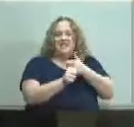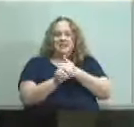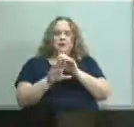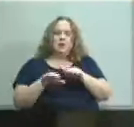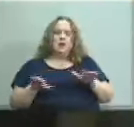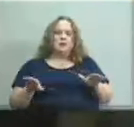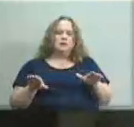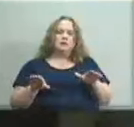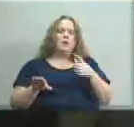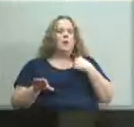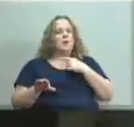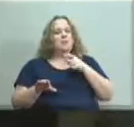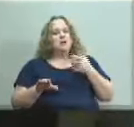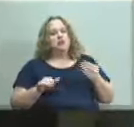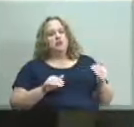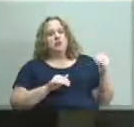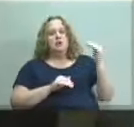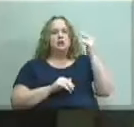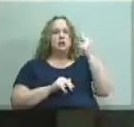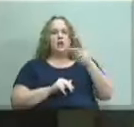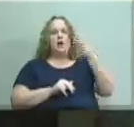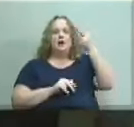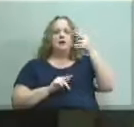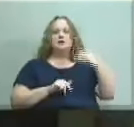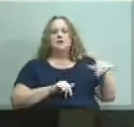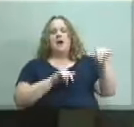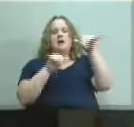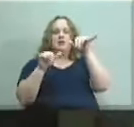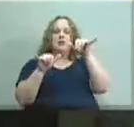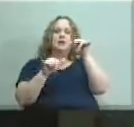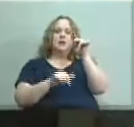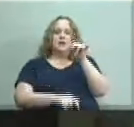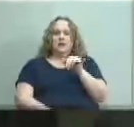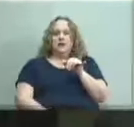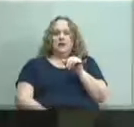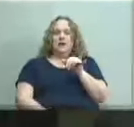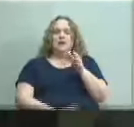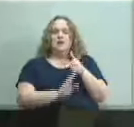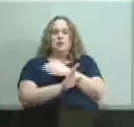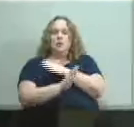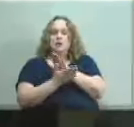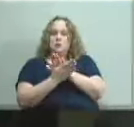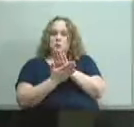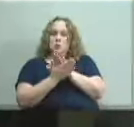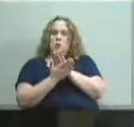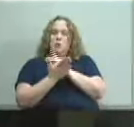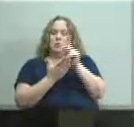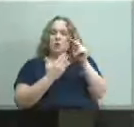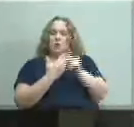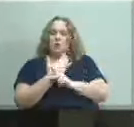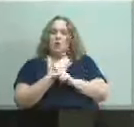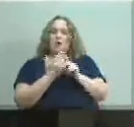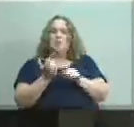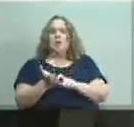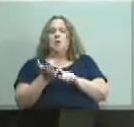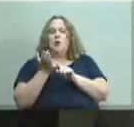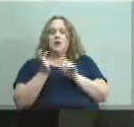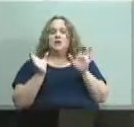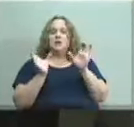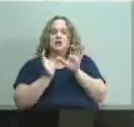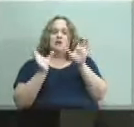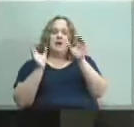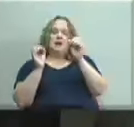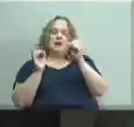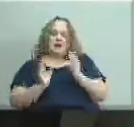kentucky they require in our preschool program a certified teacher in preschool classrooms so when we move